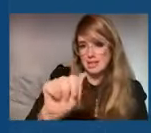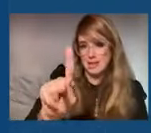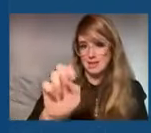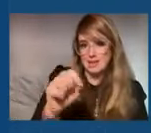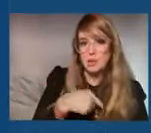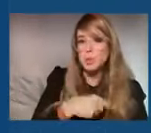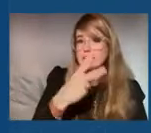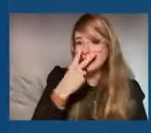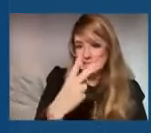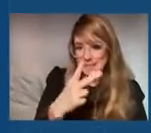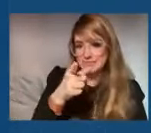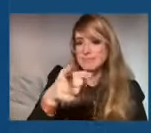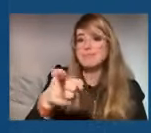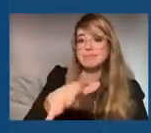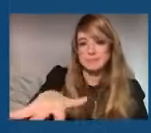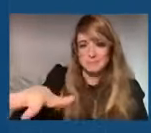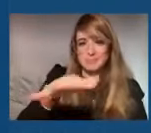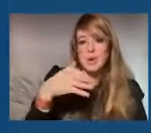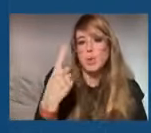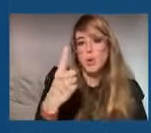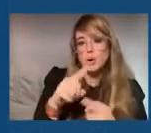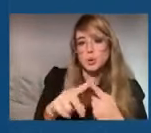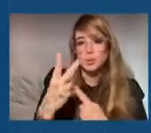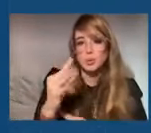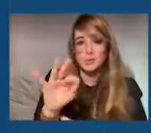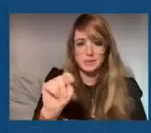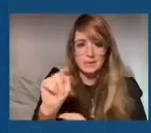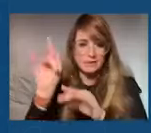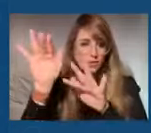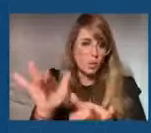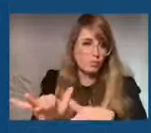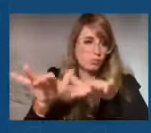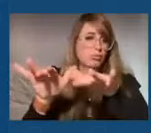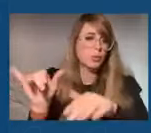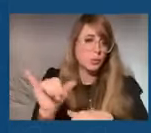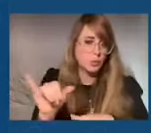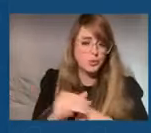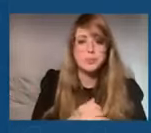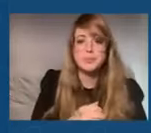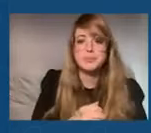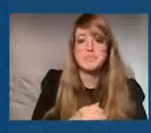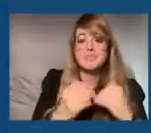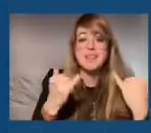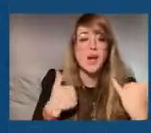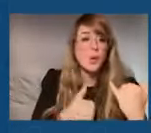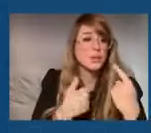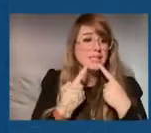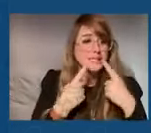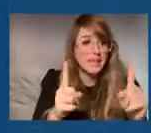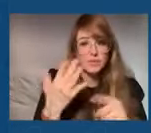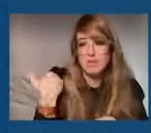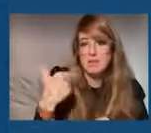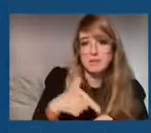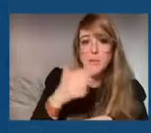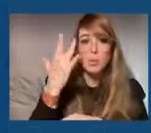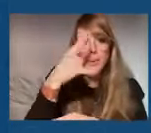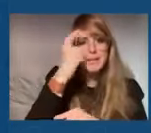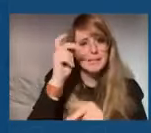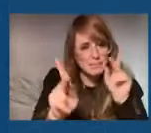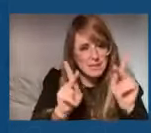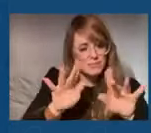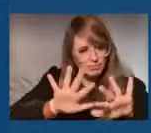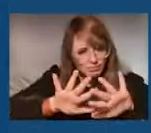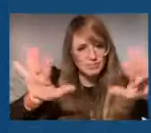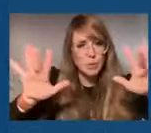Lake Erie and Lake Ontario. And so we'll be sharing more information on that. But we were successful last time because people got off the roads,